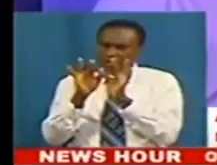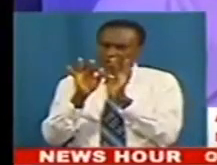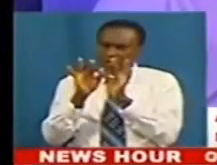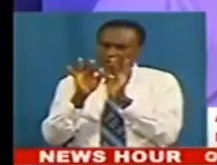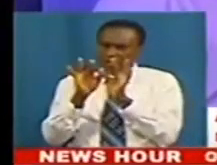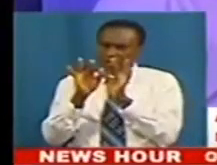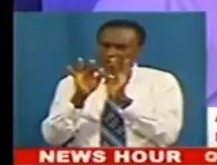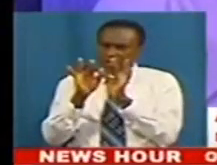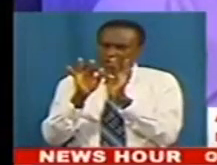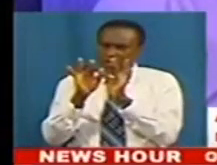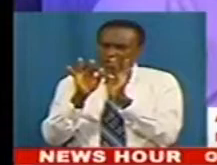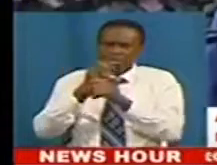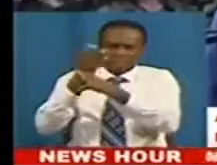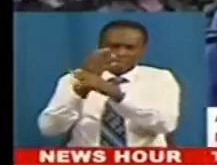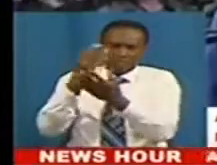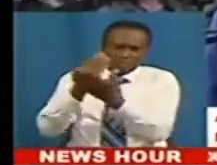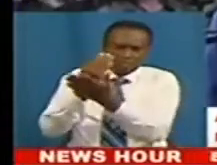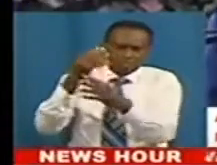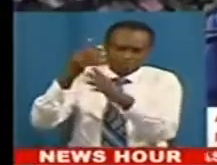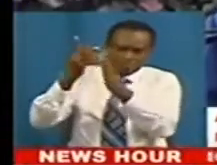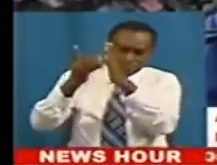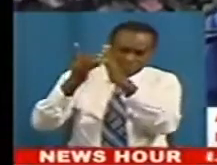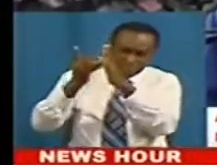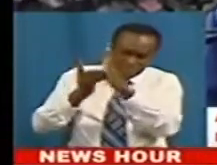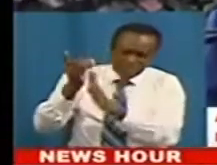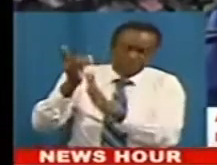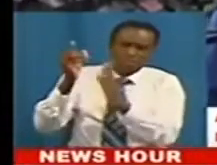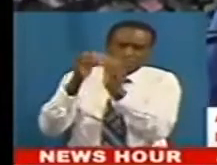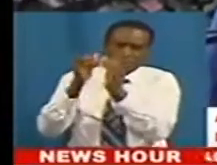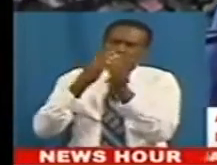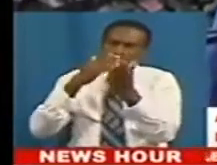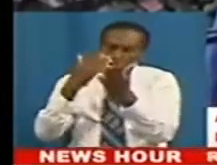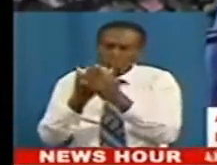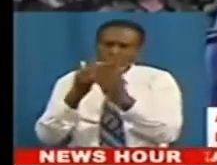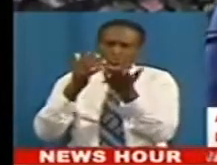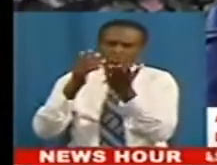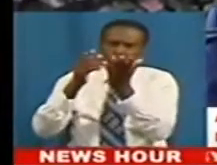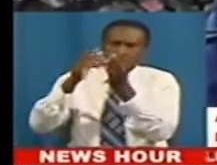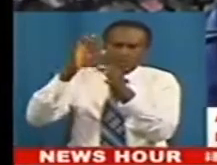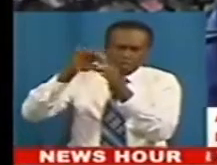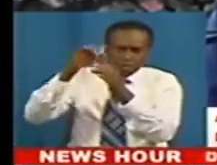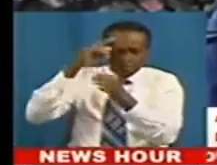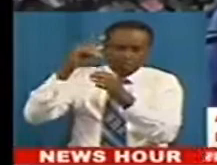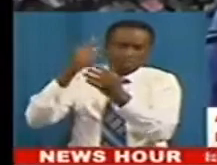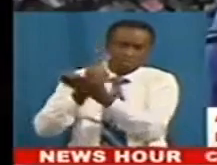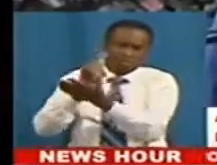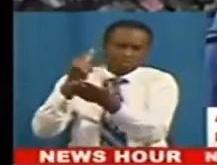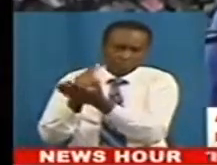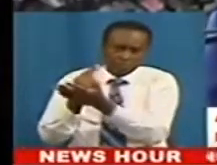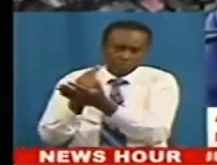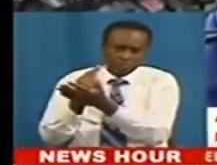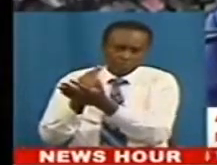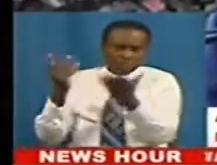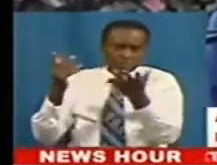agriculture. Its innovation and the ongoing kind of change of its approach to agriculture will be one of the acid tests, really, of whether